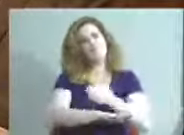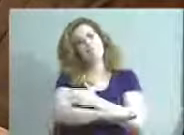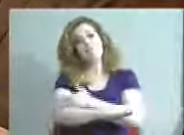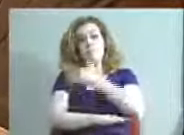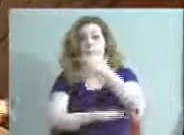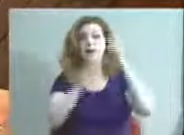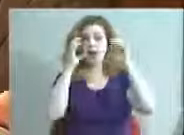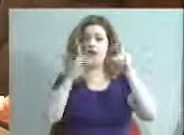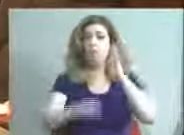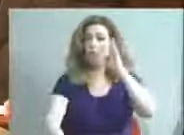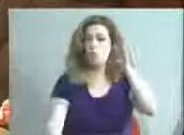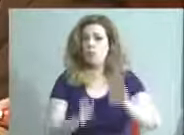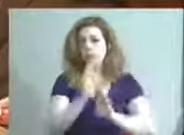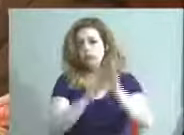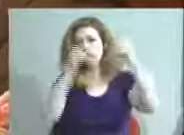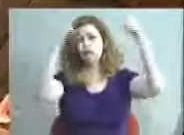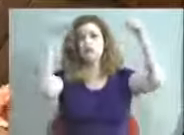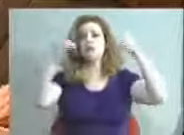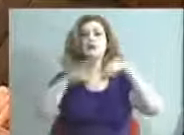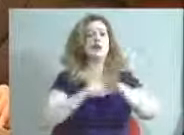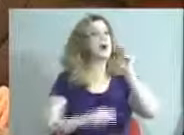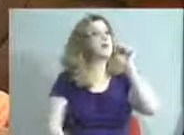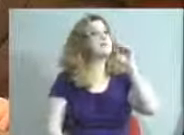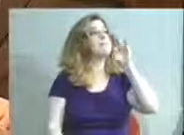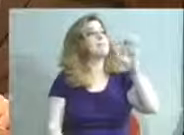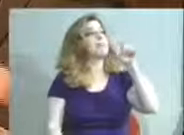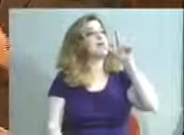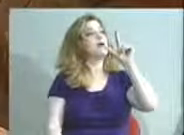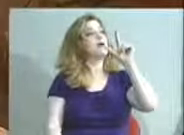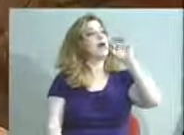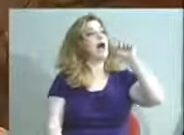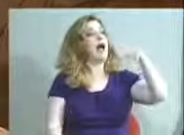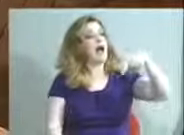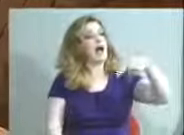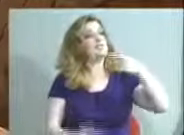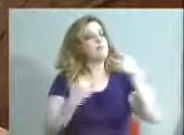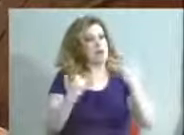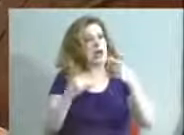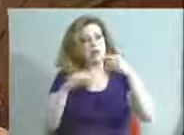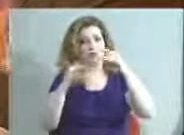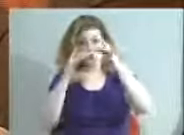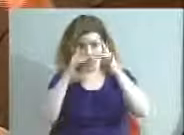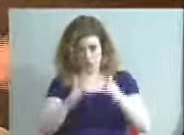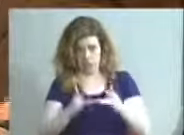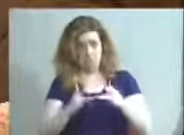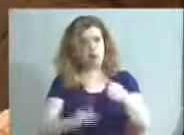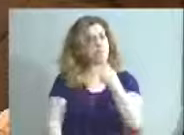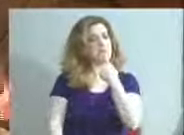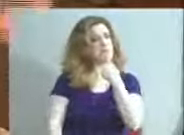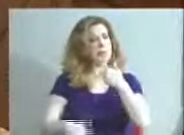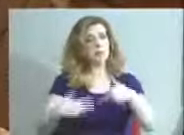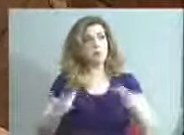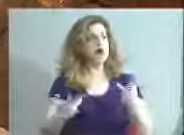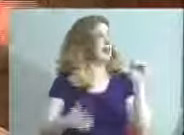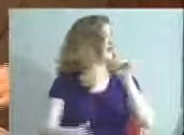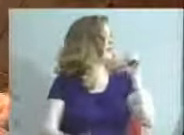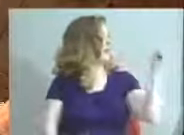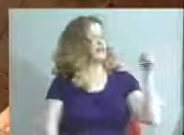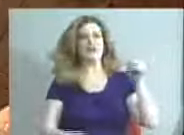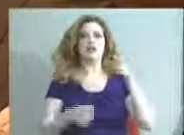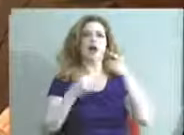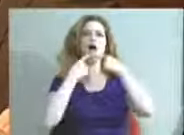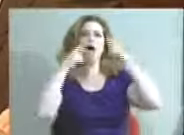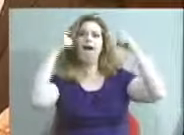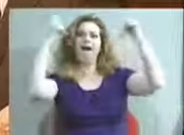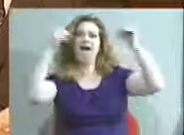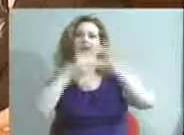Our career mobile app, what that is, is about now you can go online and say, like this great success story we